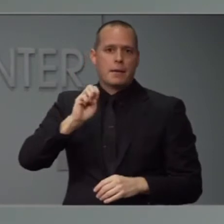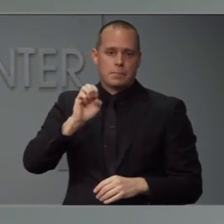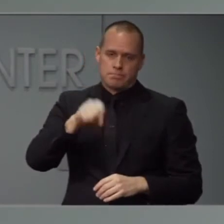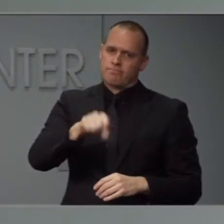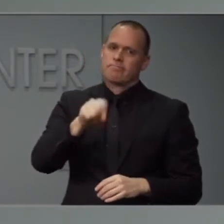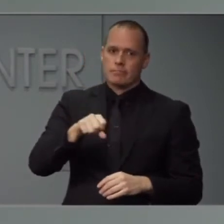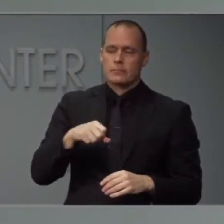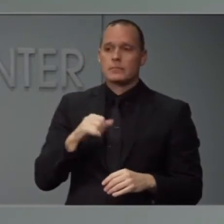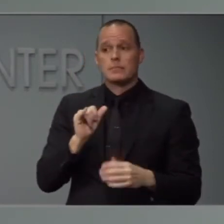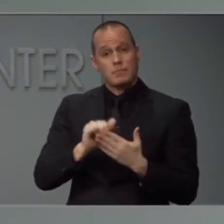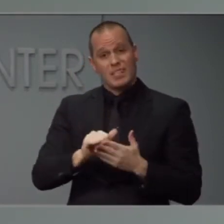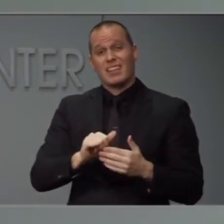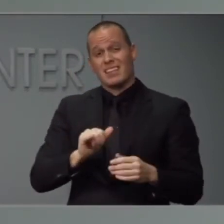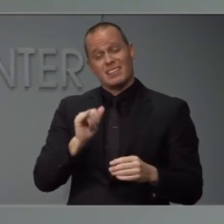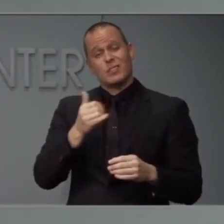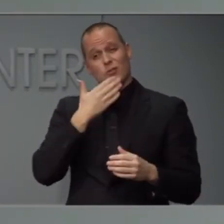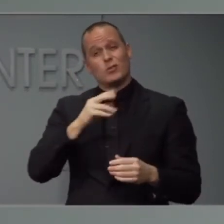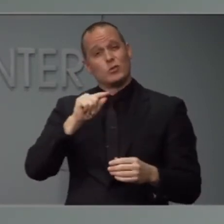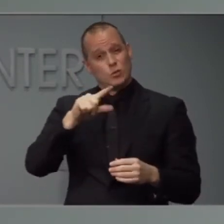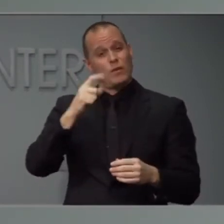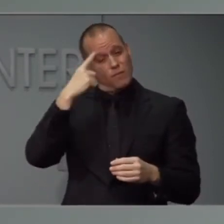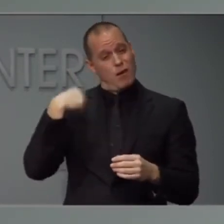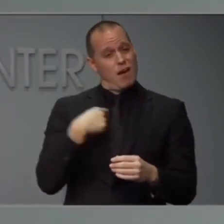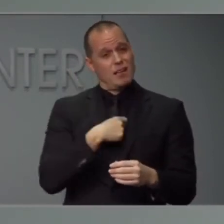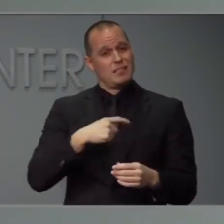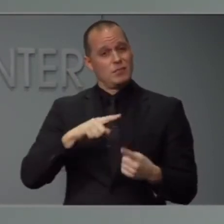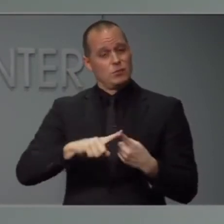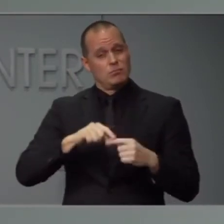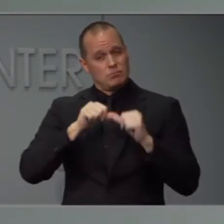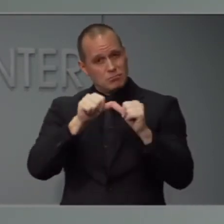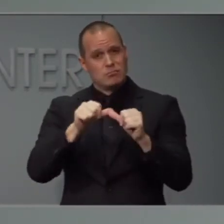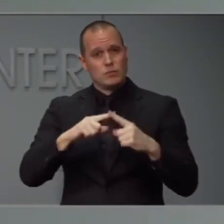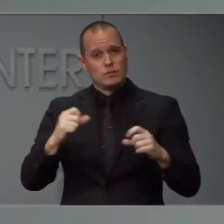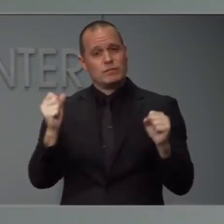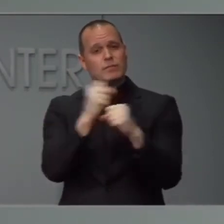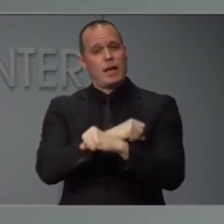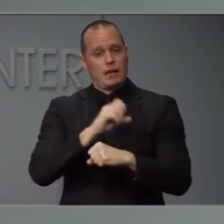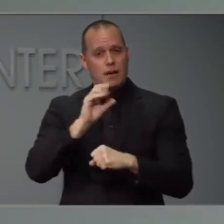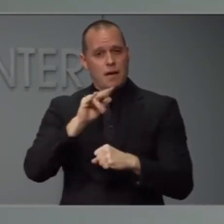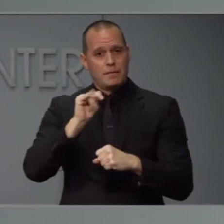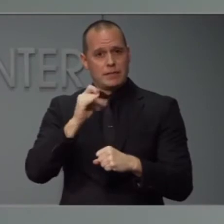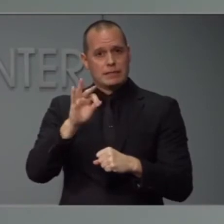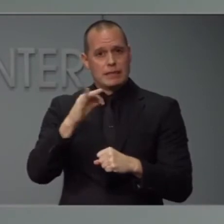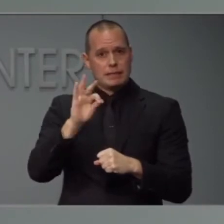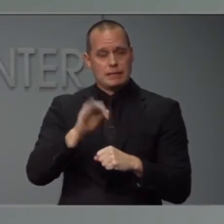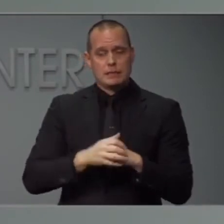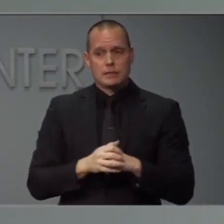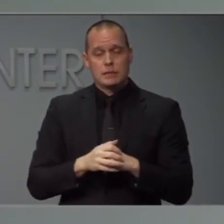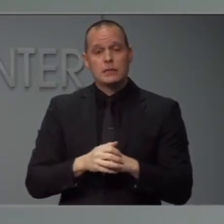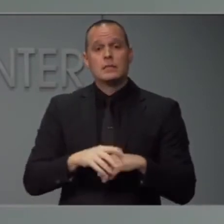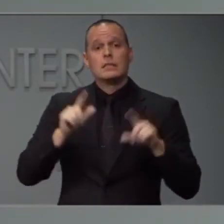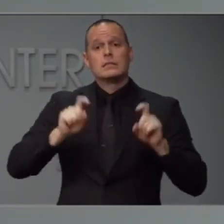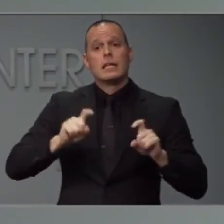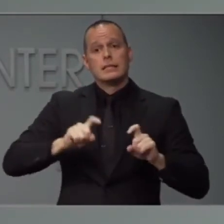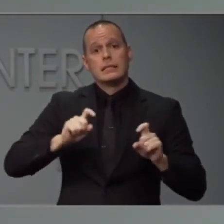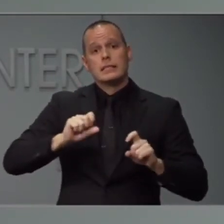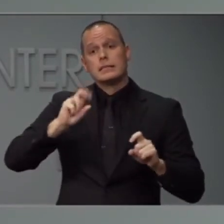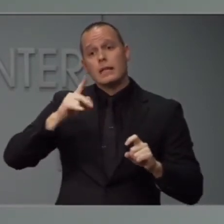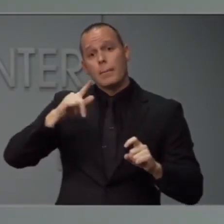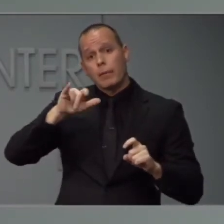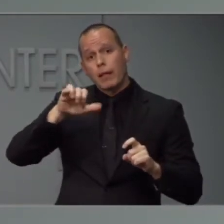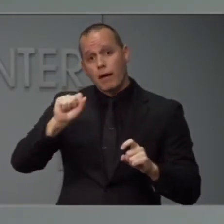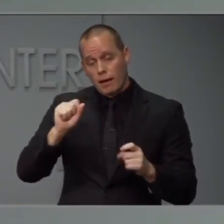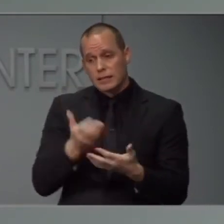work in fighting COVID-19. I think has been widely reported. Testing supplies have been and